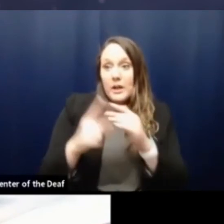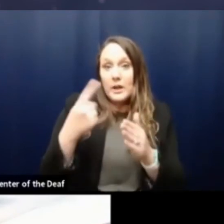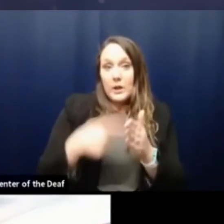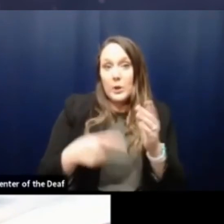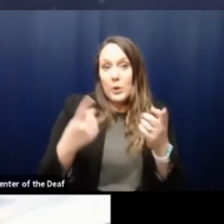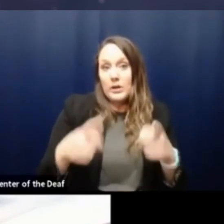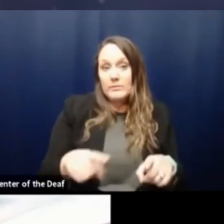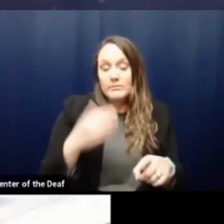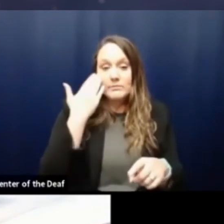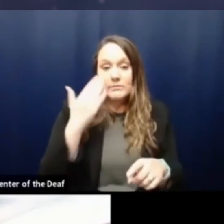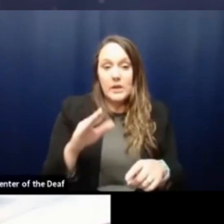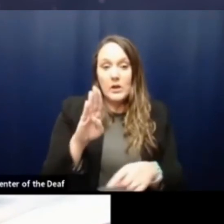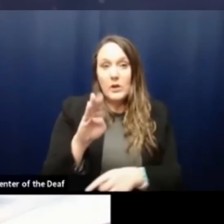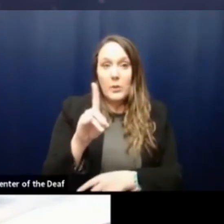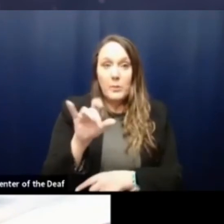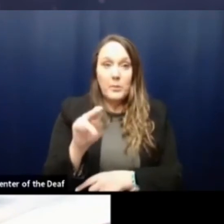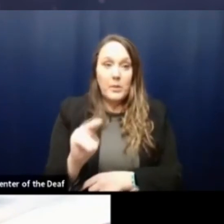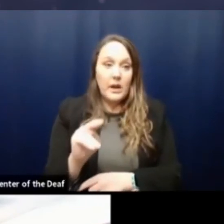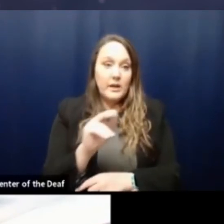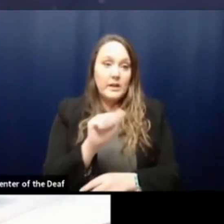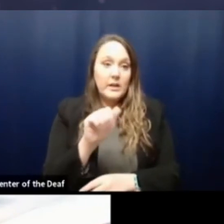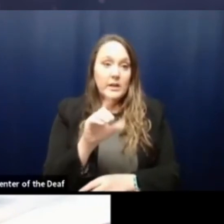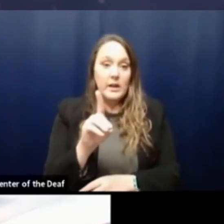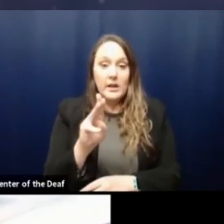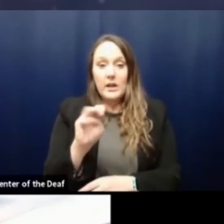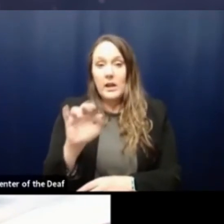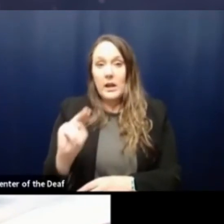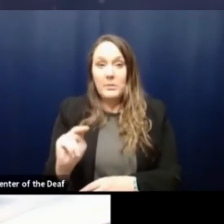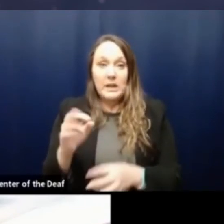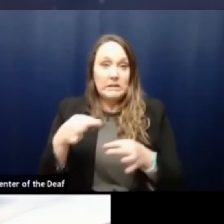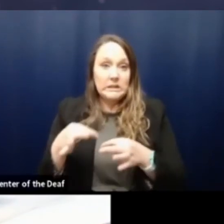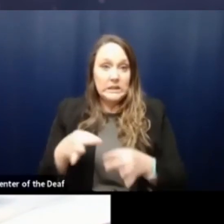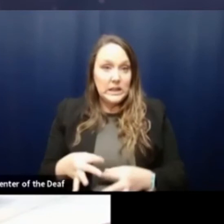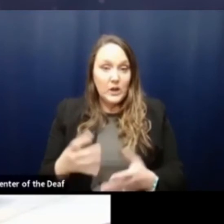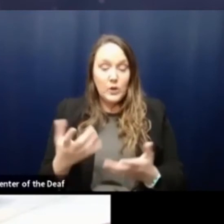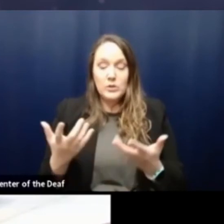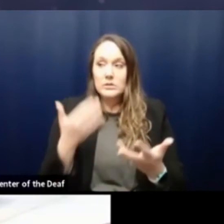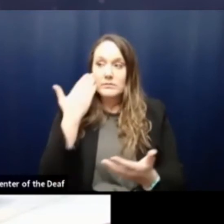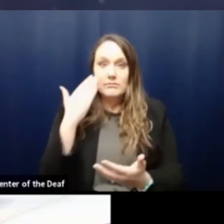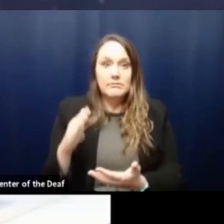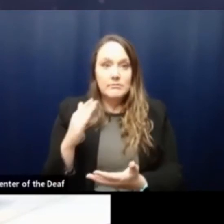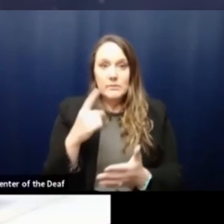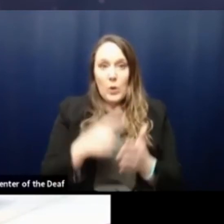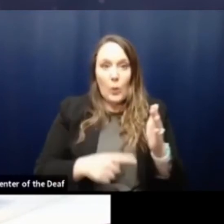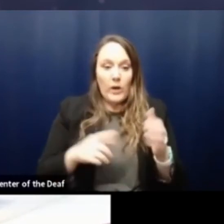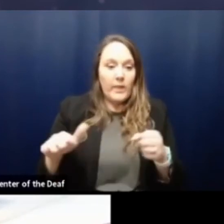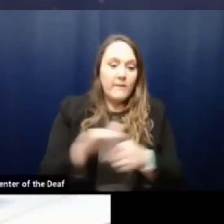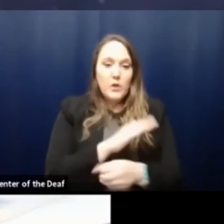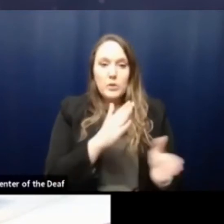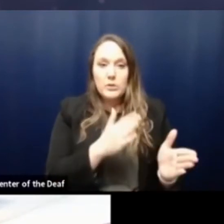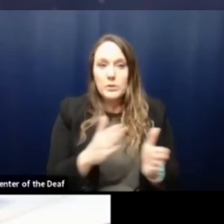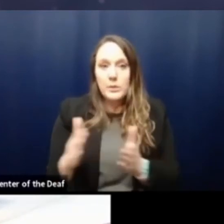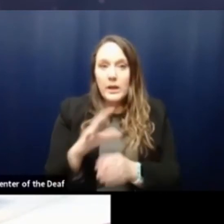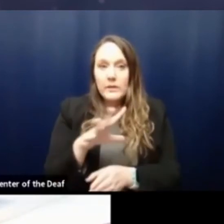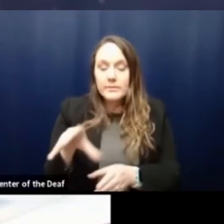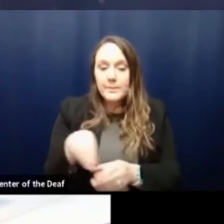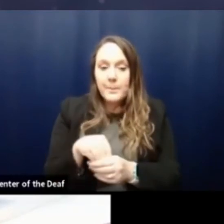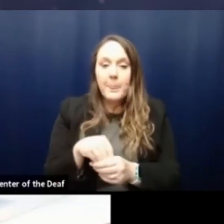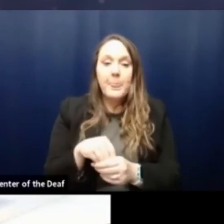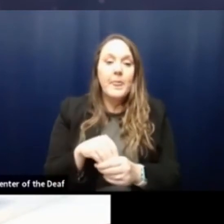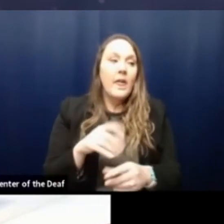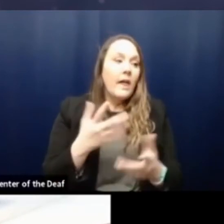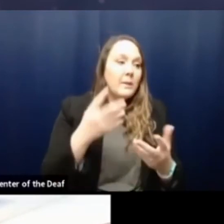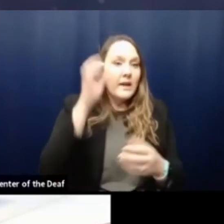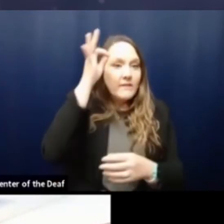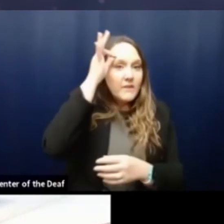don't know what the Biden administration, what the details of that plan look like. And then, you know, the, the, the federal government releases vaccine and then it goes to the